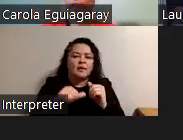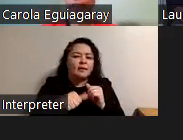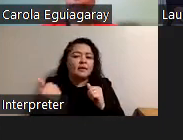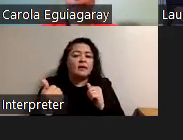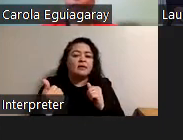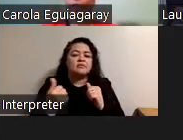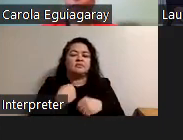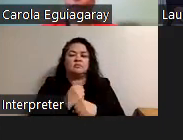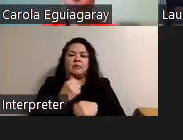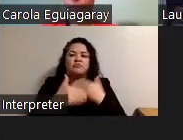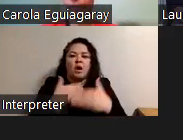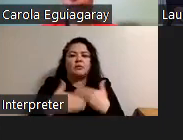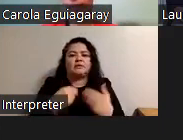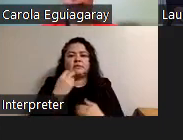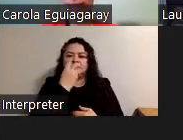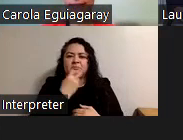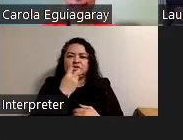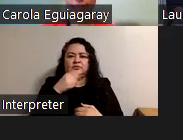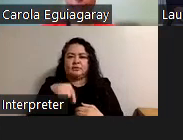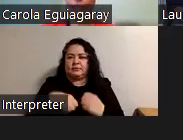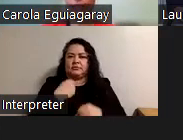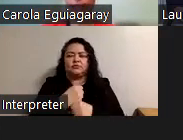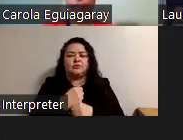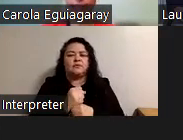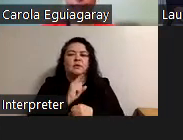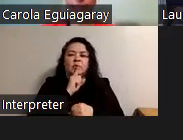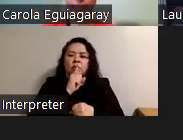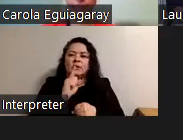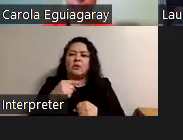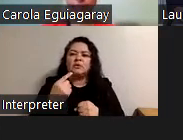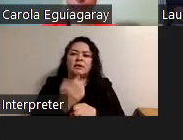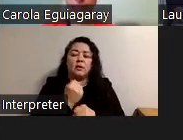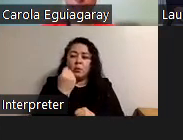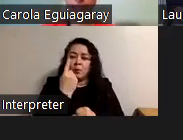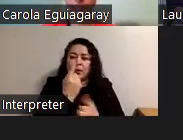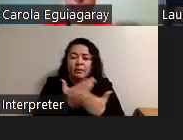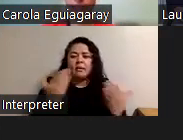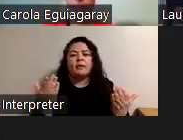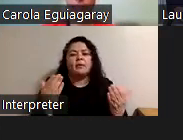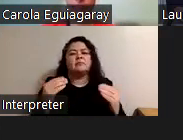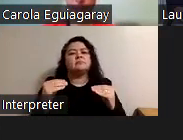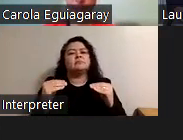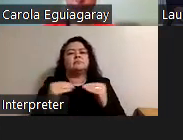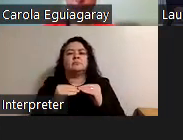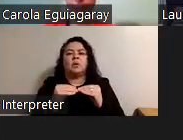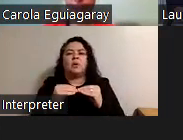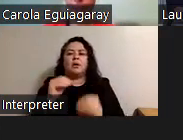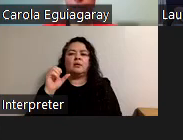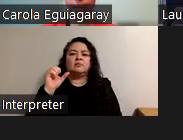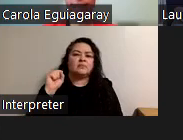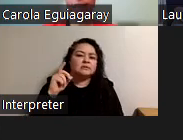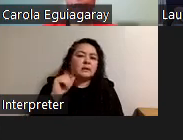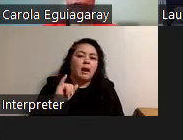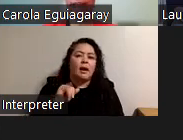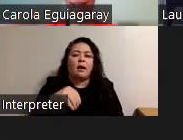make progress in speech this year so if i really can only get one thing it would be more sdi and